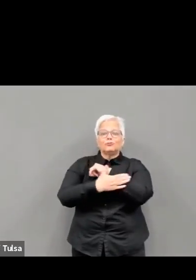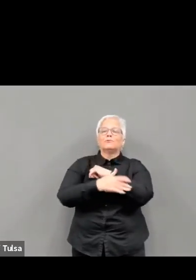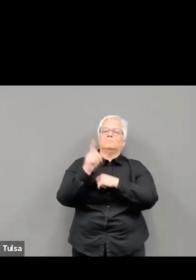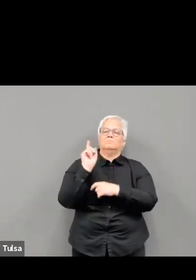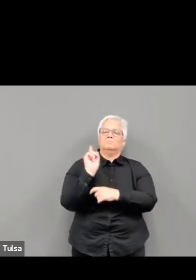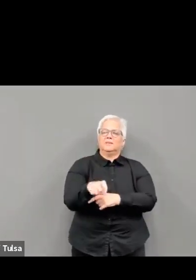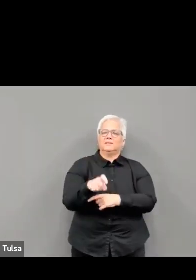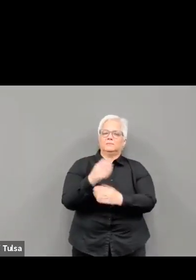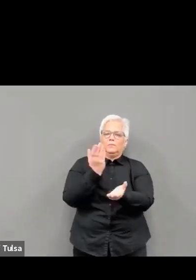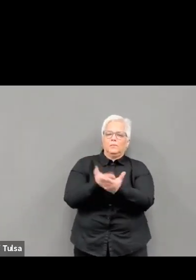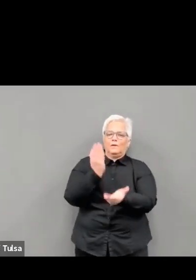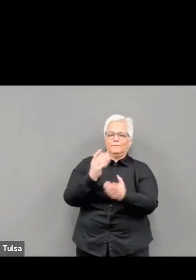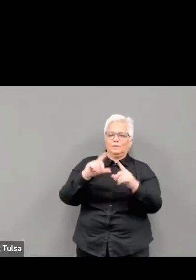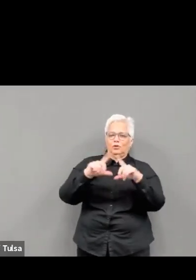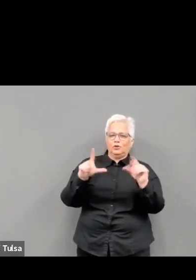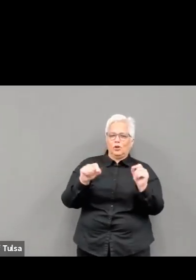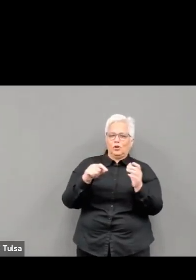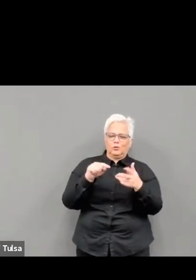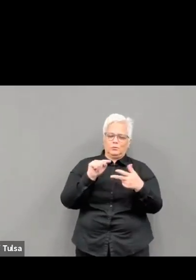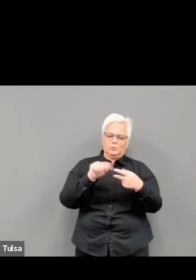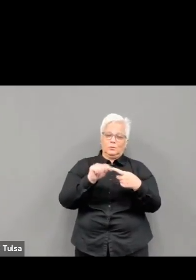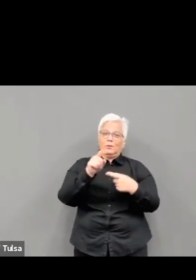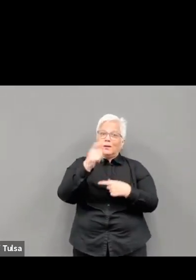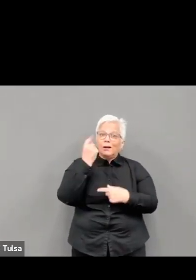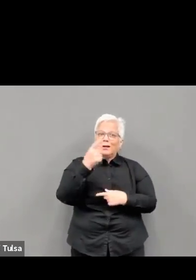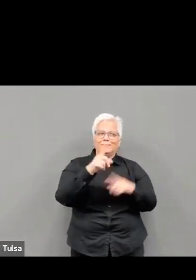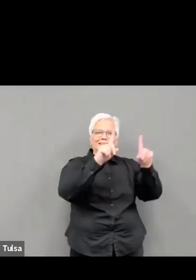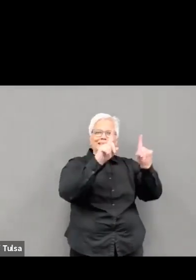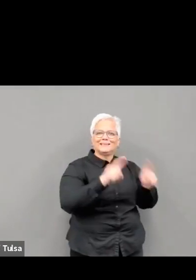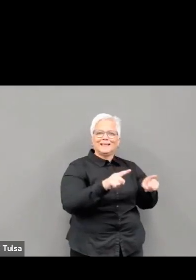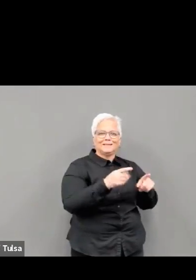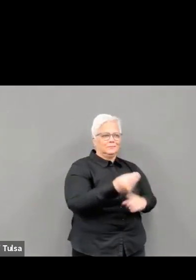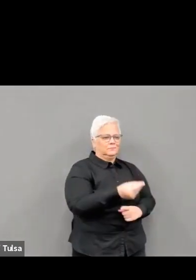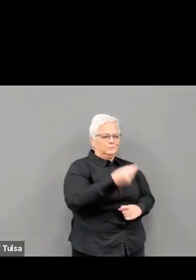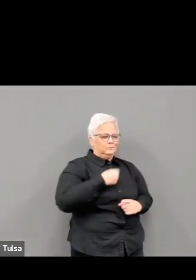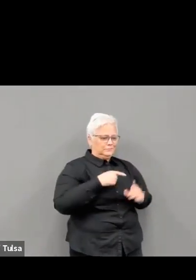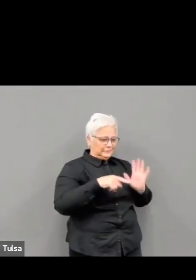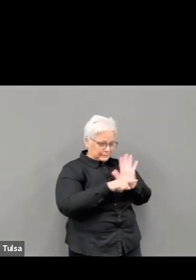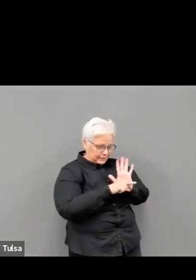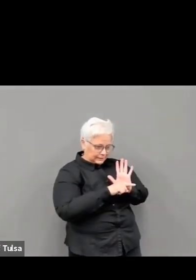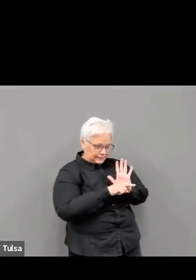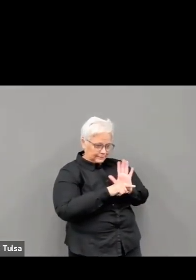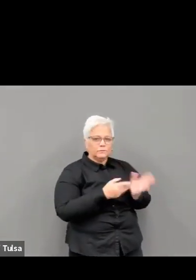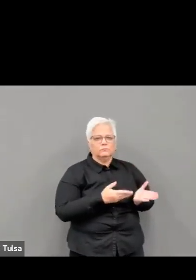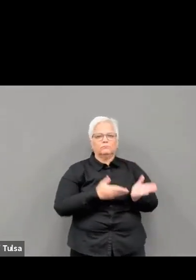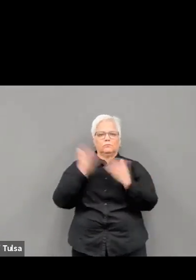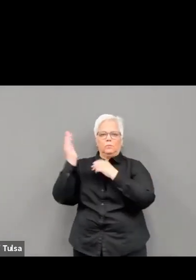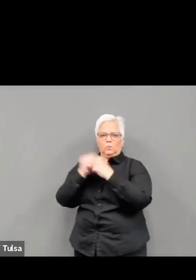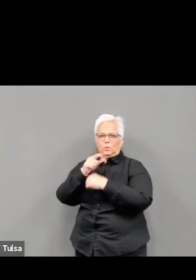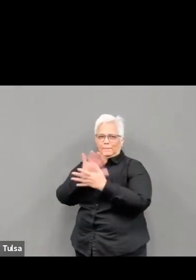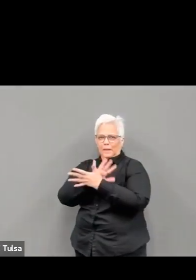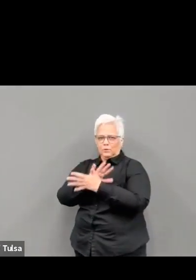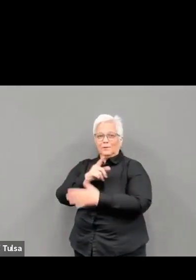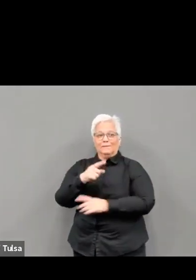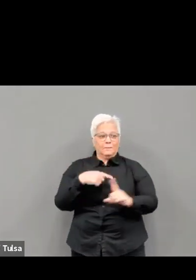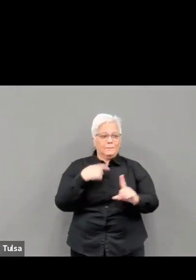States. There are many ways to enjoy the break safely with those that you live with. I know we're all ready to get away, but we're asking